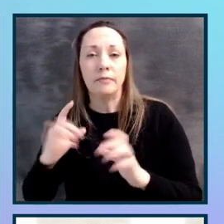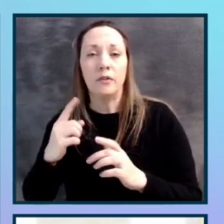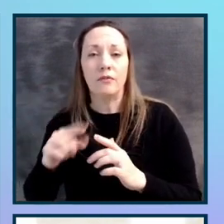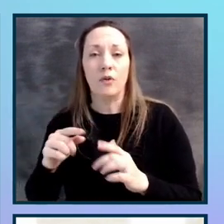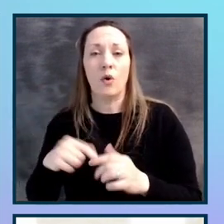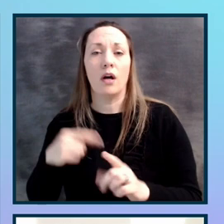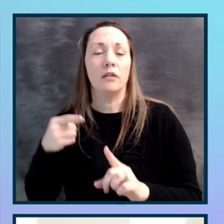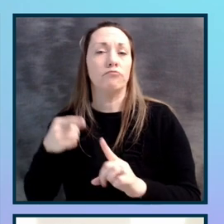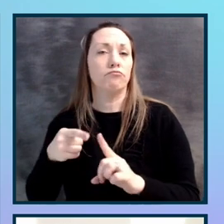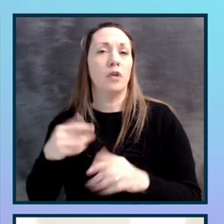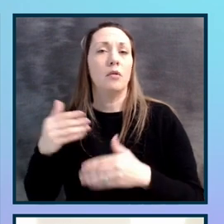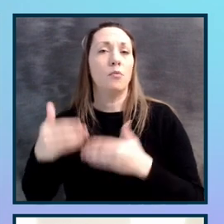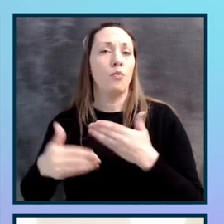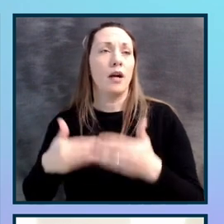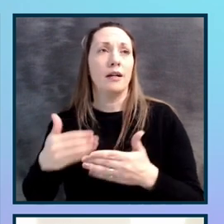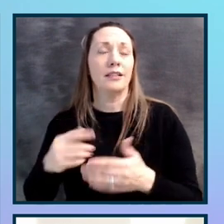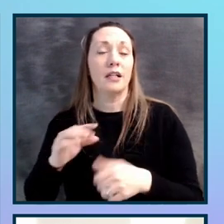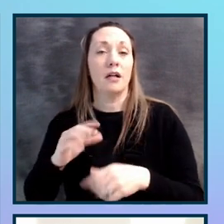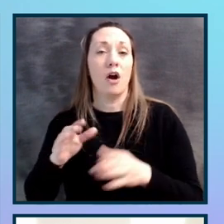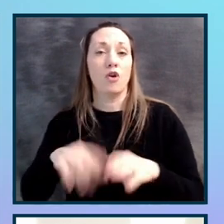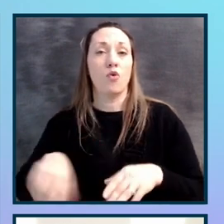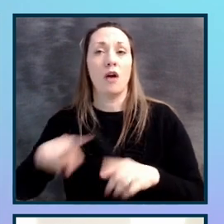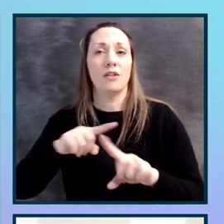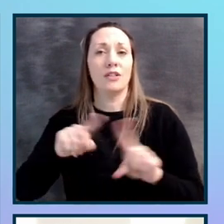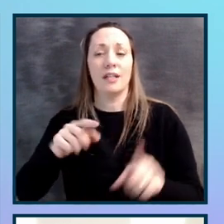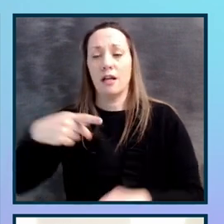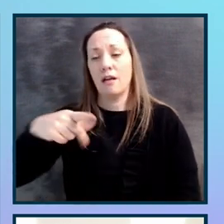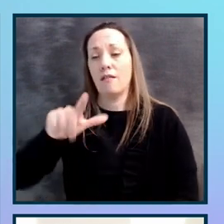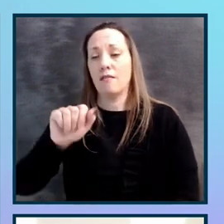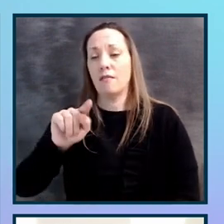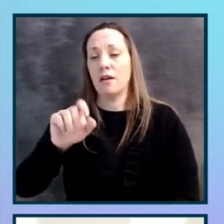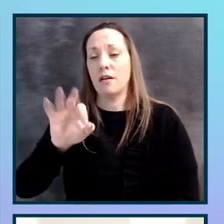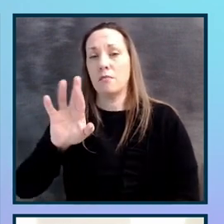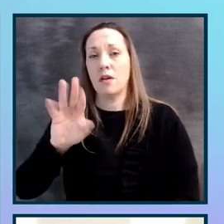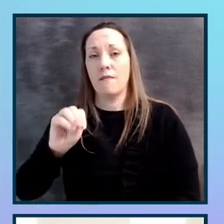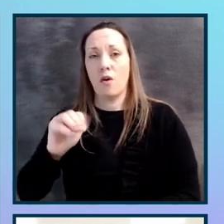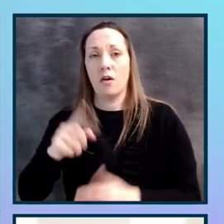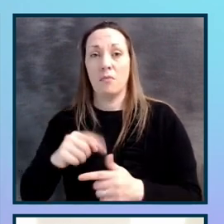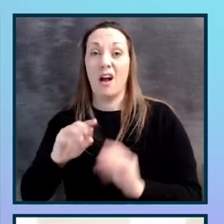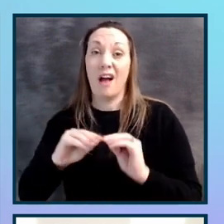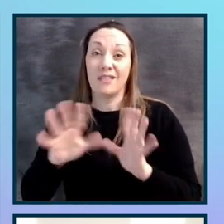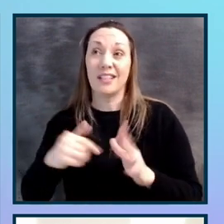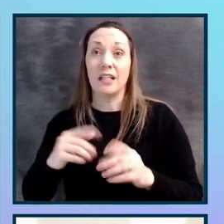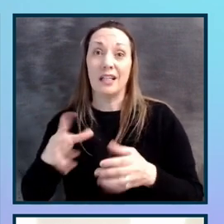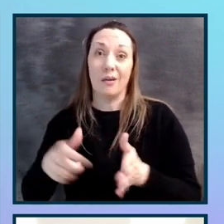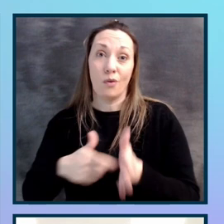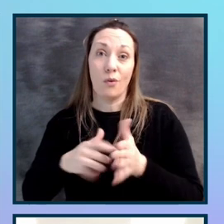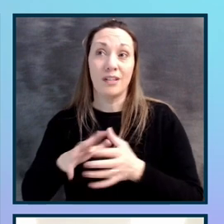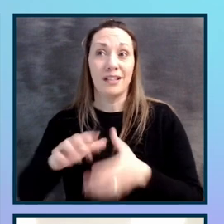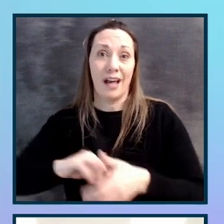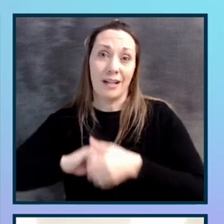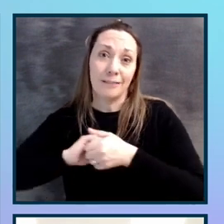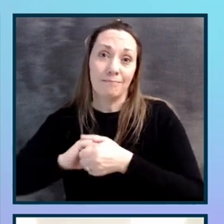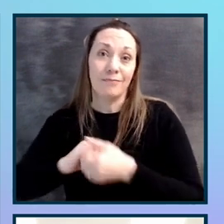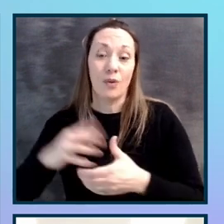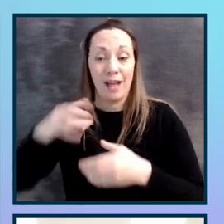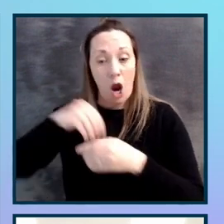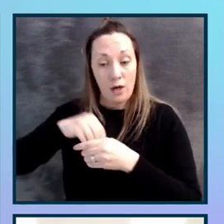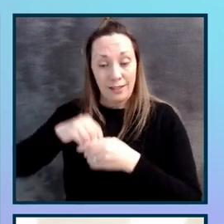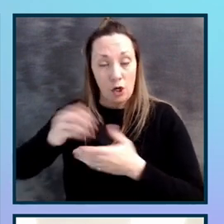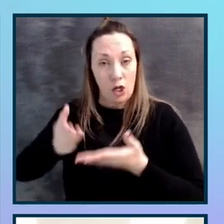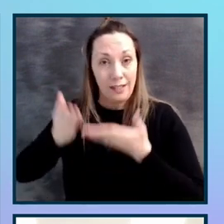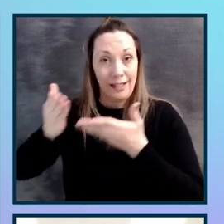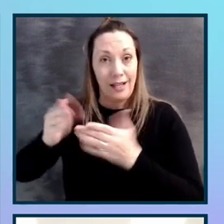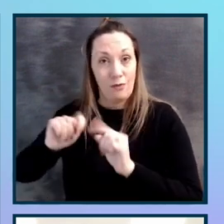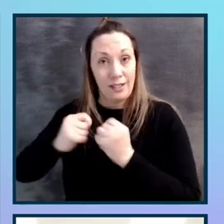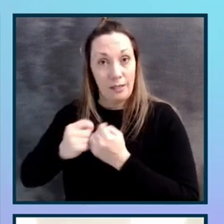across our platforms. Defining the scope meant obviously a lot of collaboration across our internal delivery teams to ensure that we have